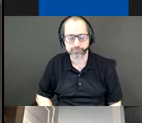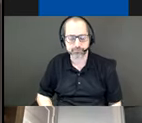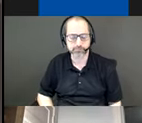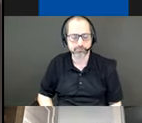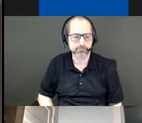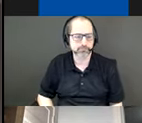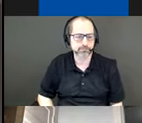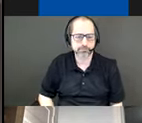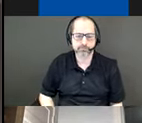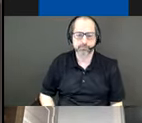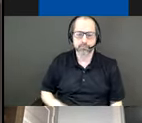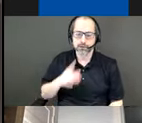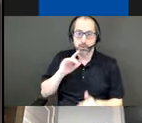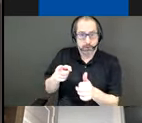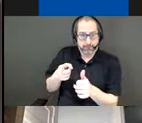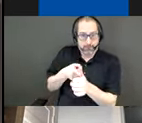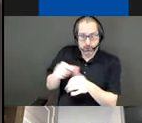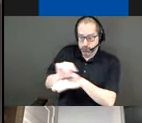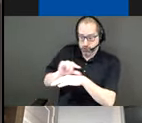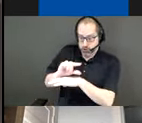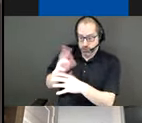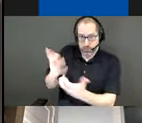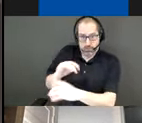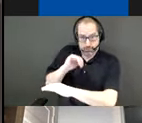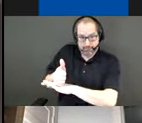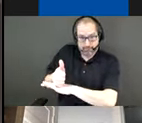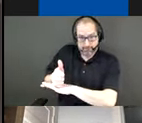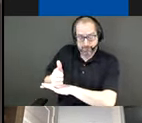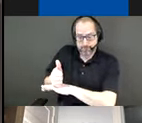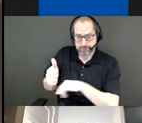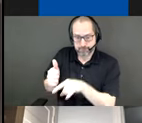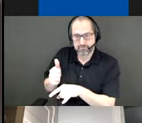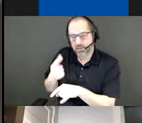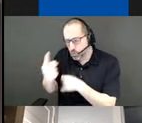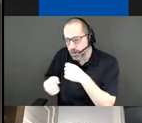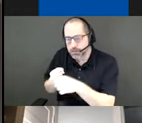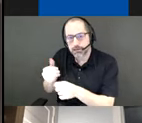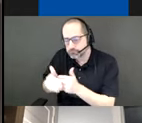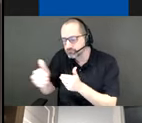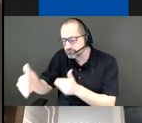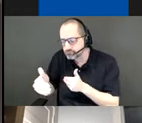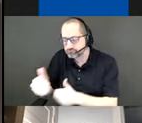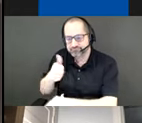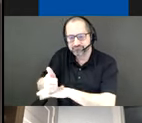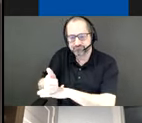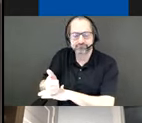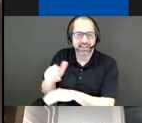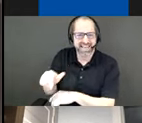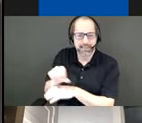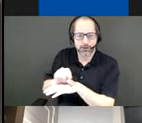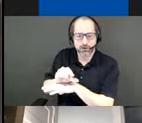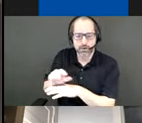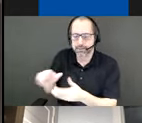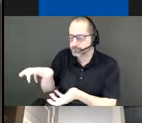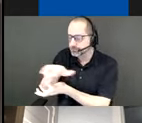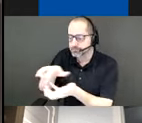So this is the first garden that we hope to be able to create in the upcoming year and it's a mix of vegetation